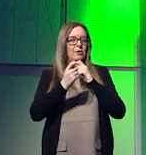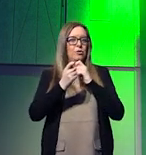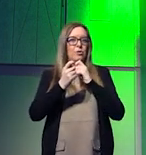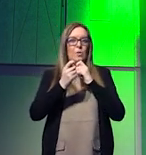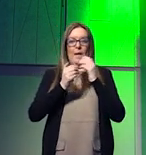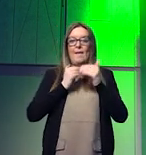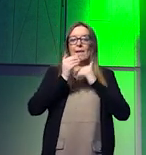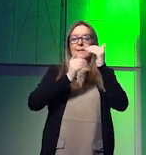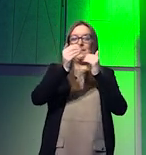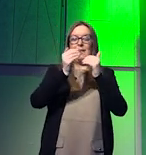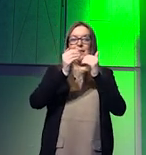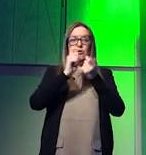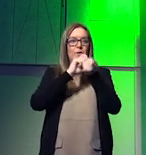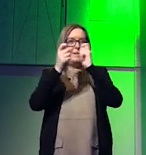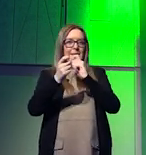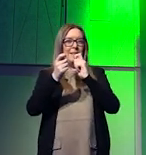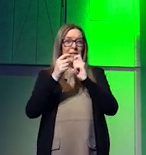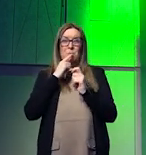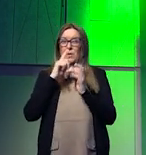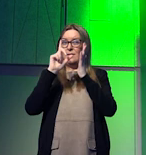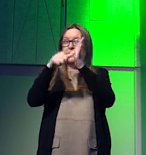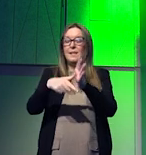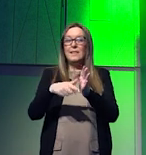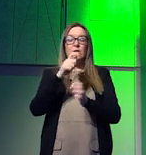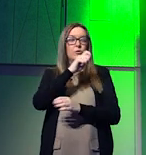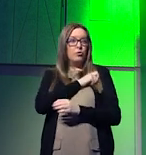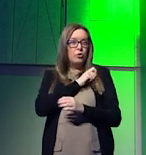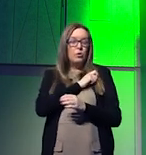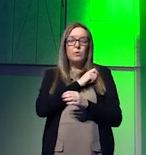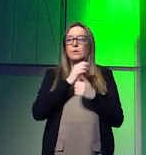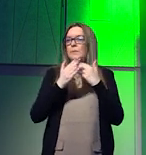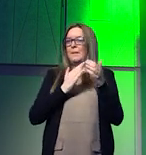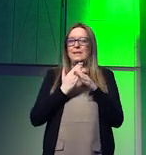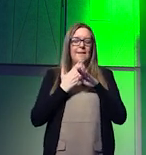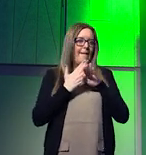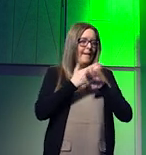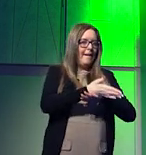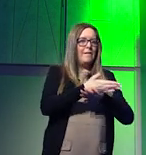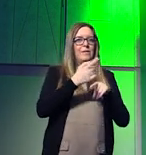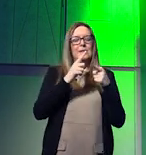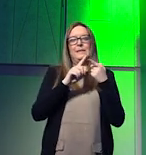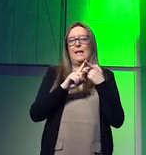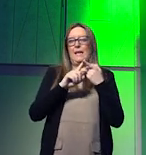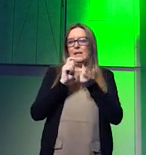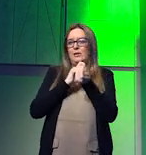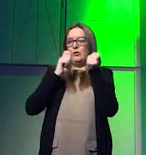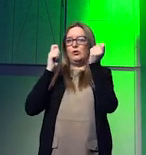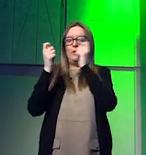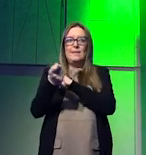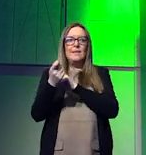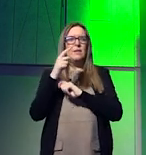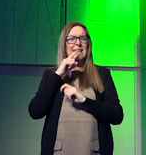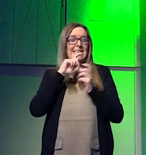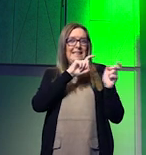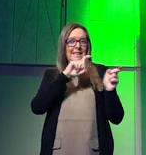very late and this is absolutely true in spite of efforts in the direction of the renewables transition we're still over